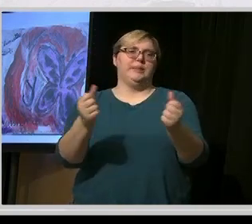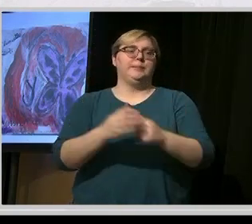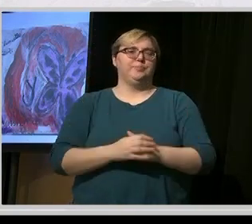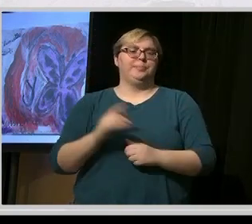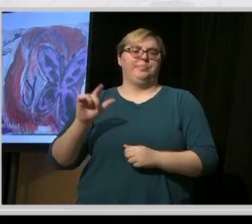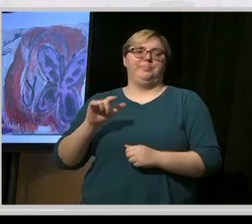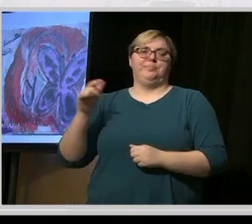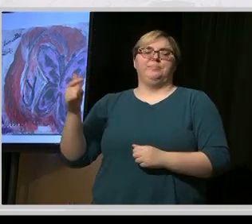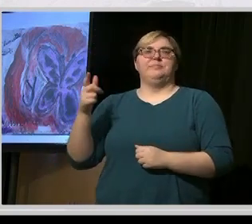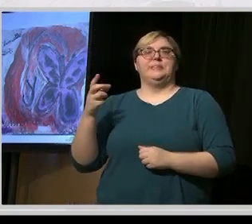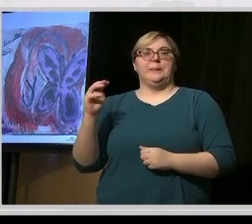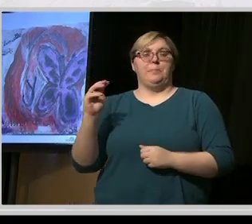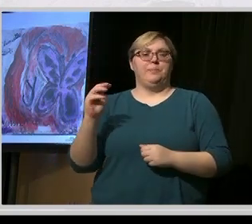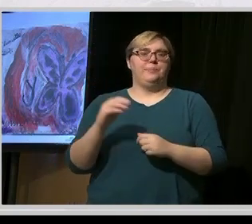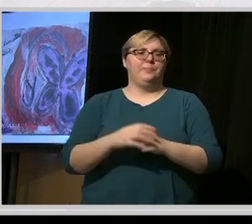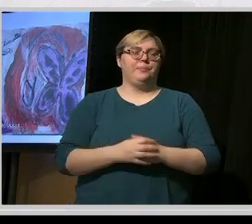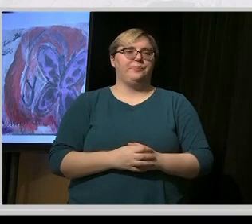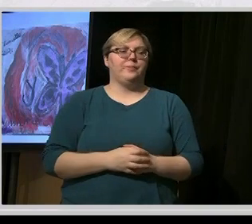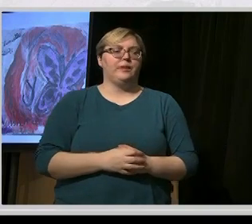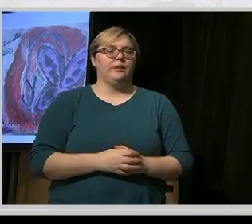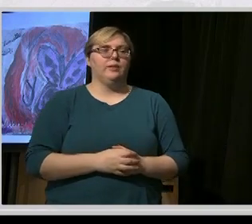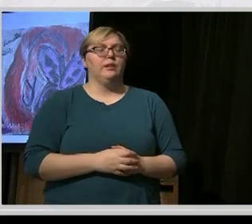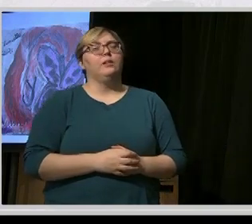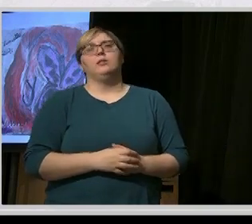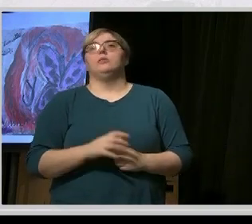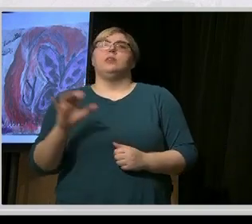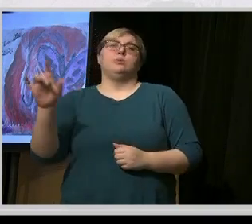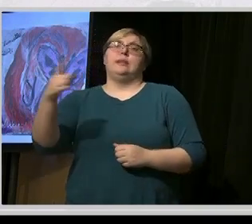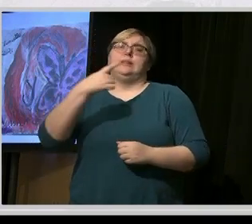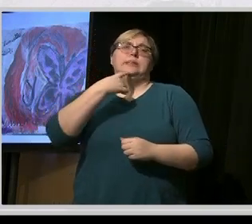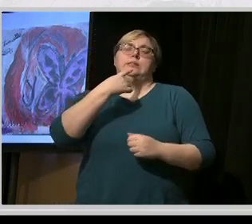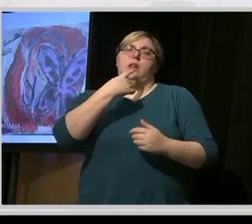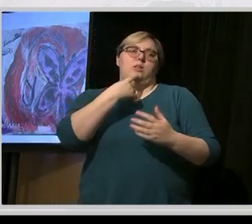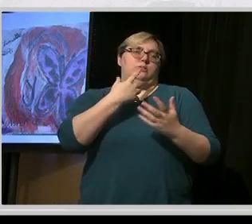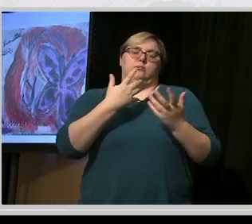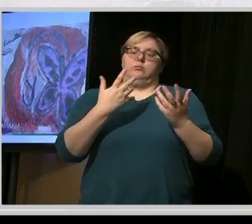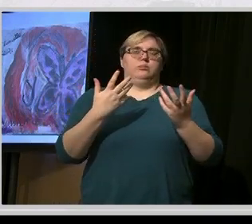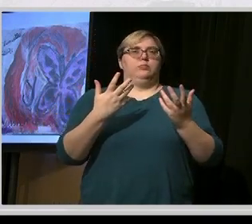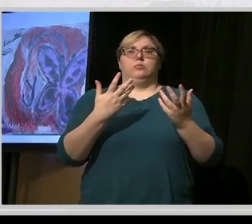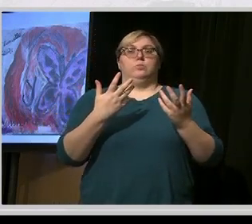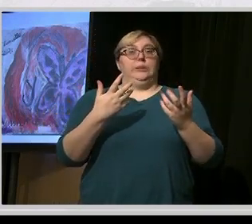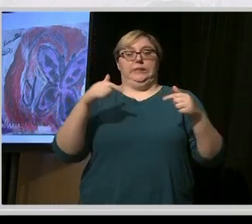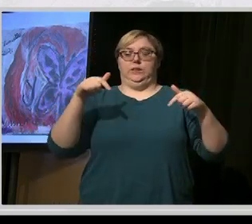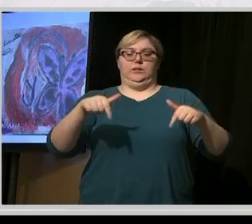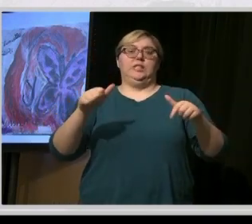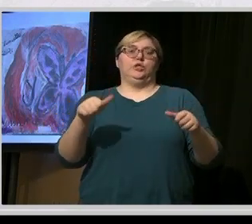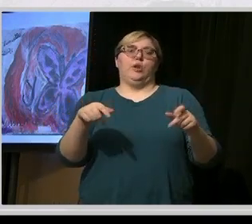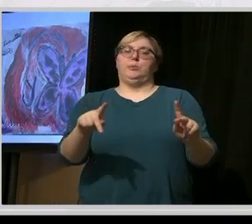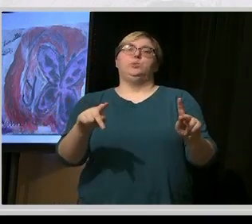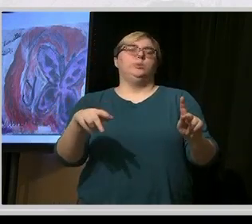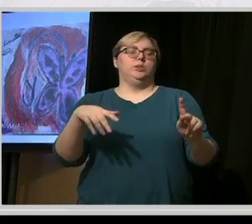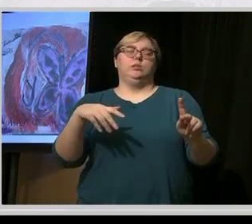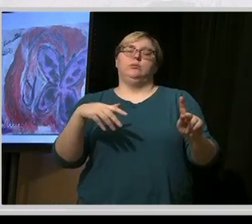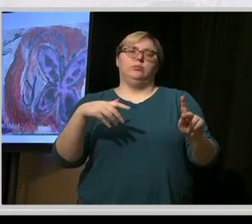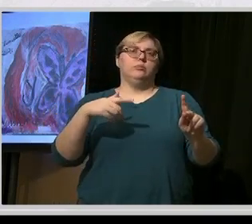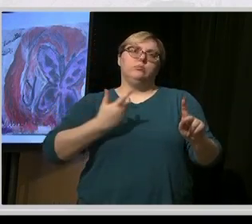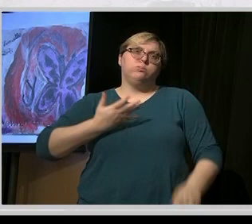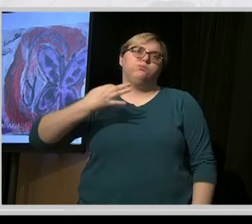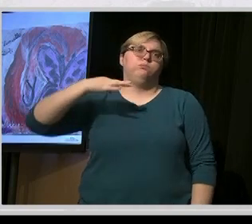Thanks, Eddie. I just want to echo Eddie's words. This has been an amazing opportunity and a privilege and